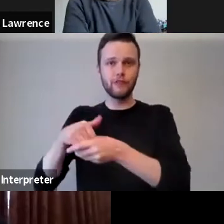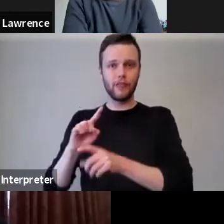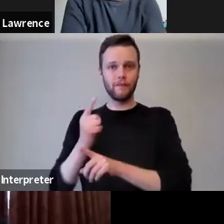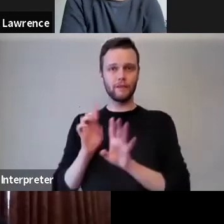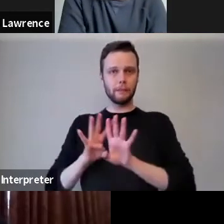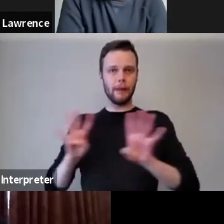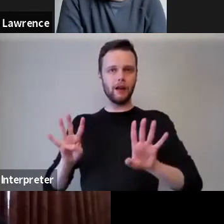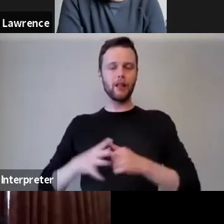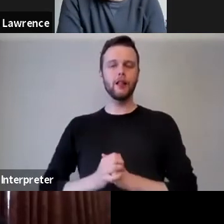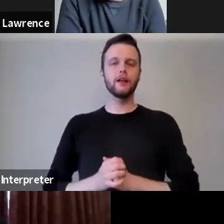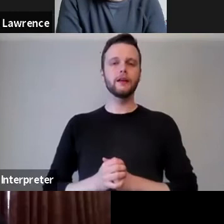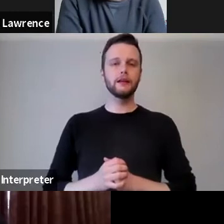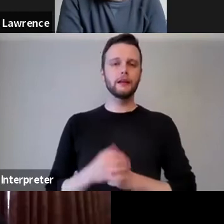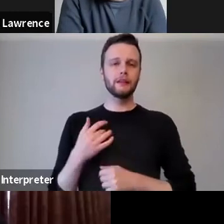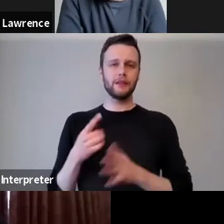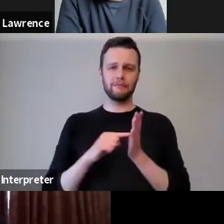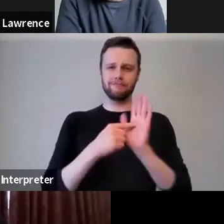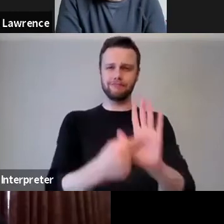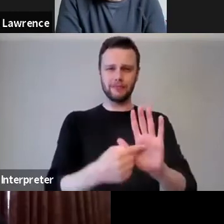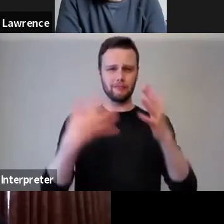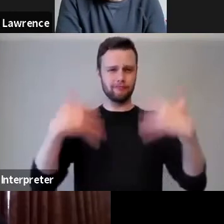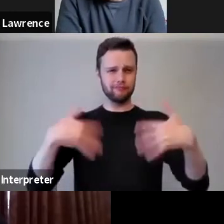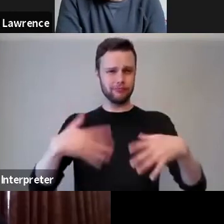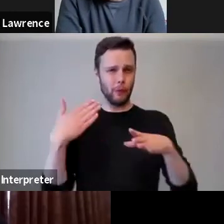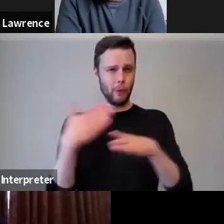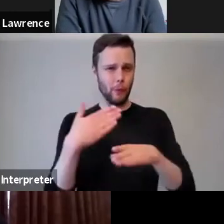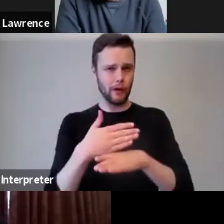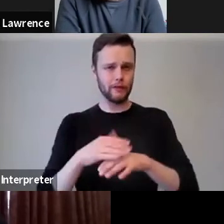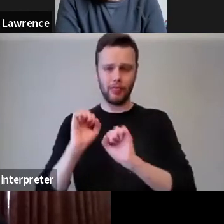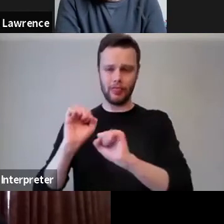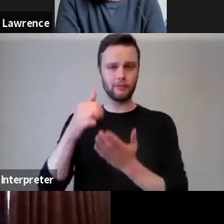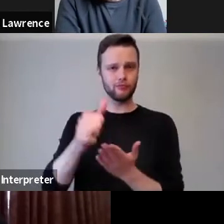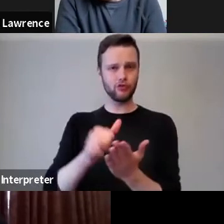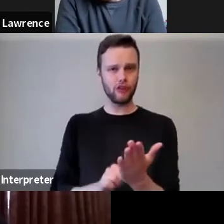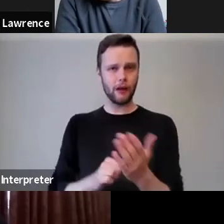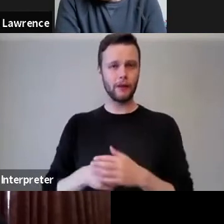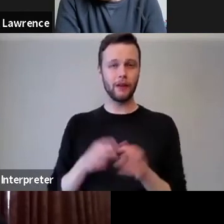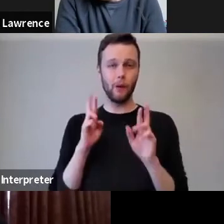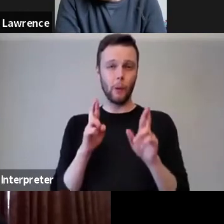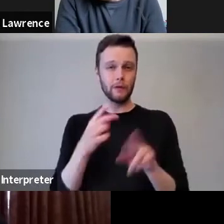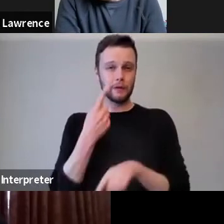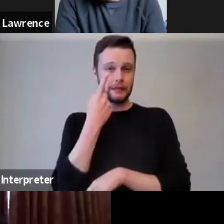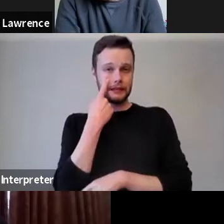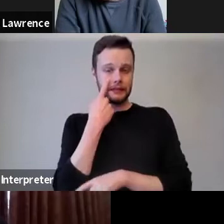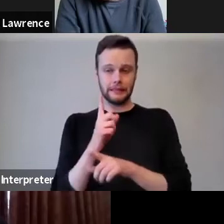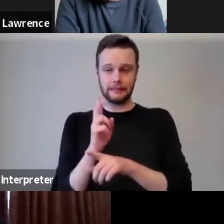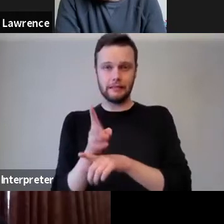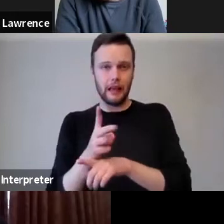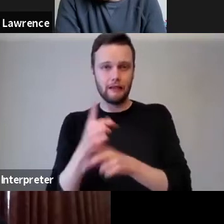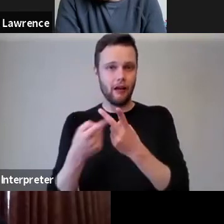showcased some brilliant work as part of its programme and hopefully we'll get to see it again on other platforms.